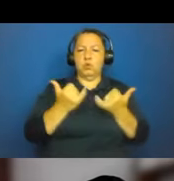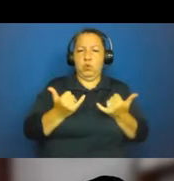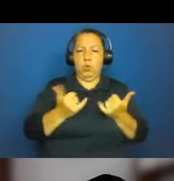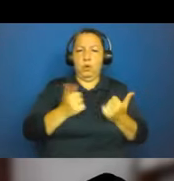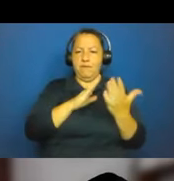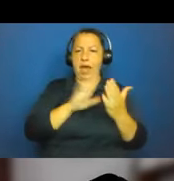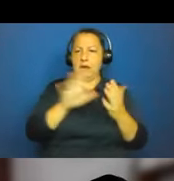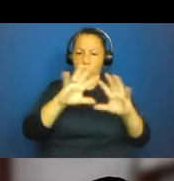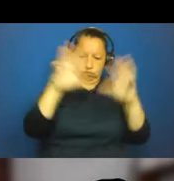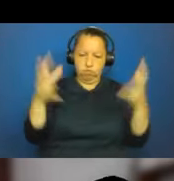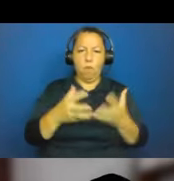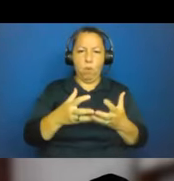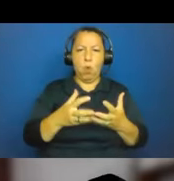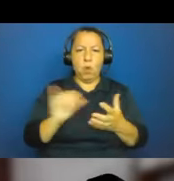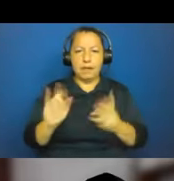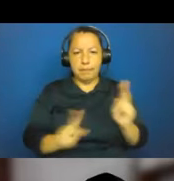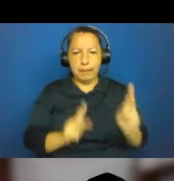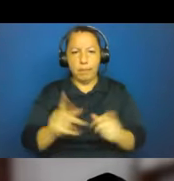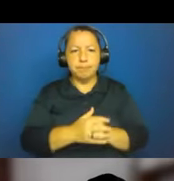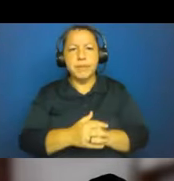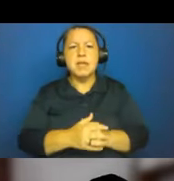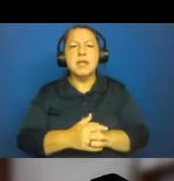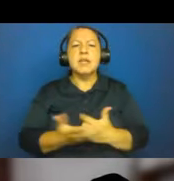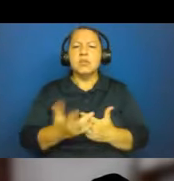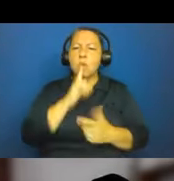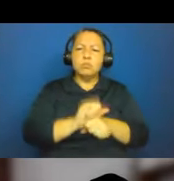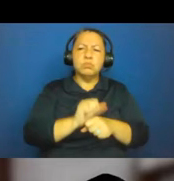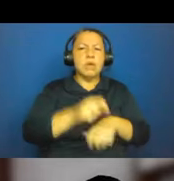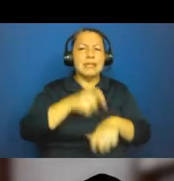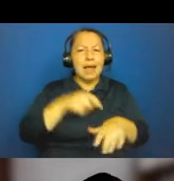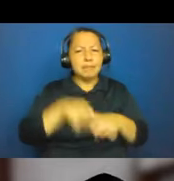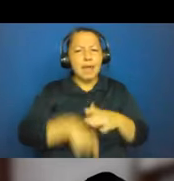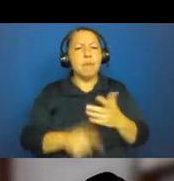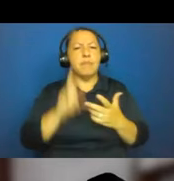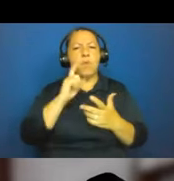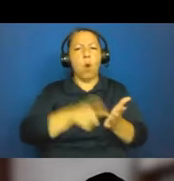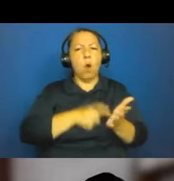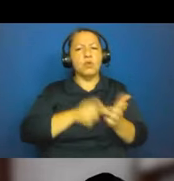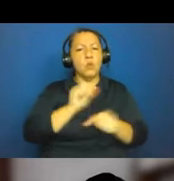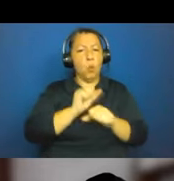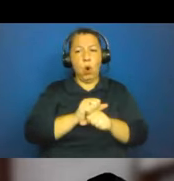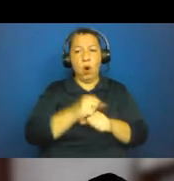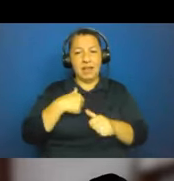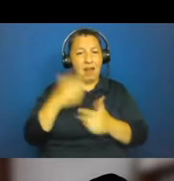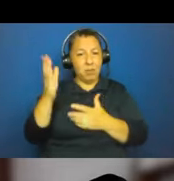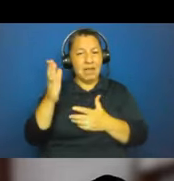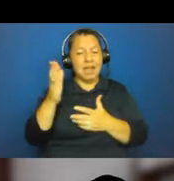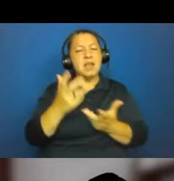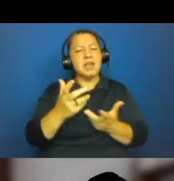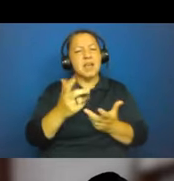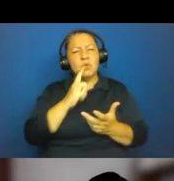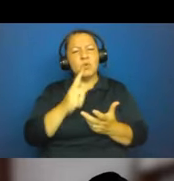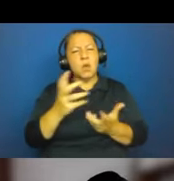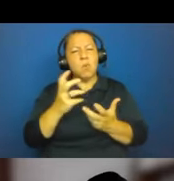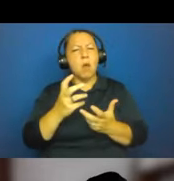inherent multidisciplinarity, the time depth of archaeology. The work I present seeks an integrated understanding of malaria, something we